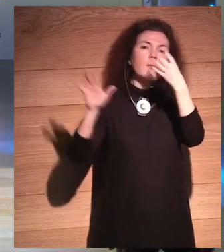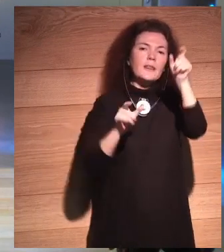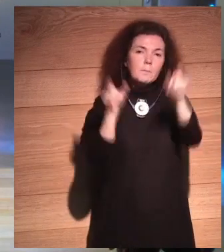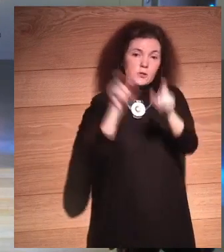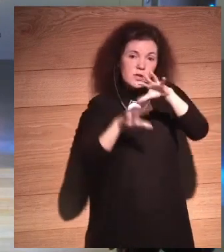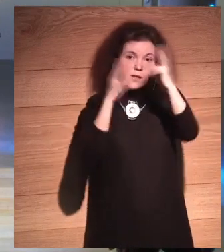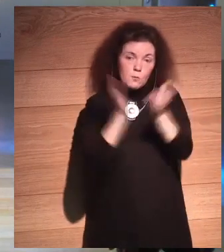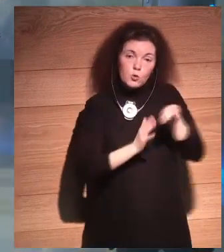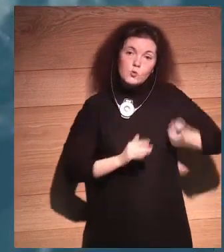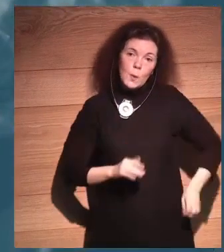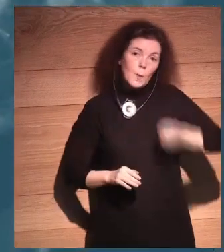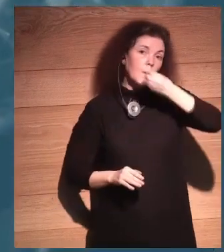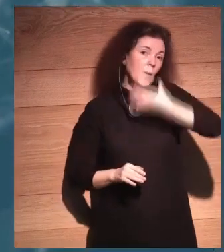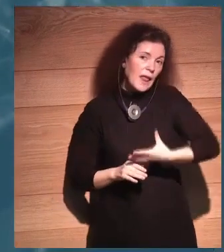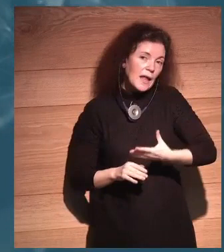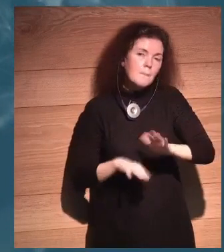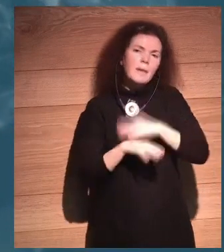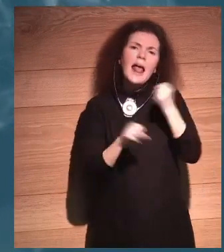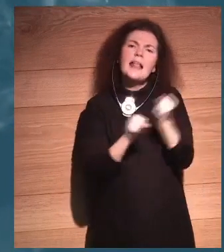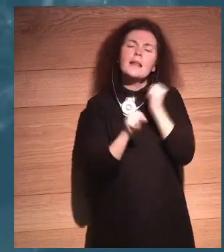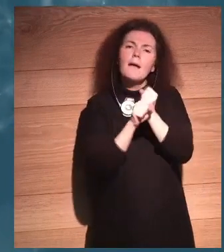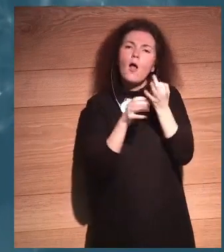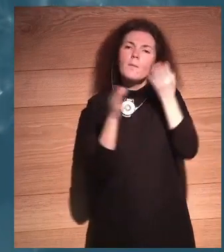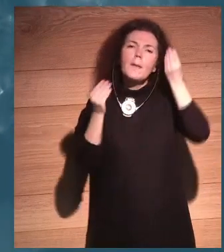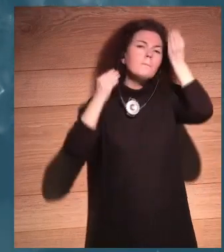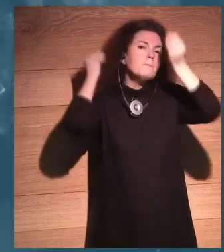to do the job of thinking about what we actually want.